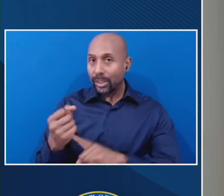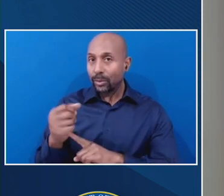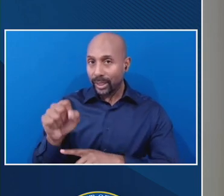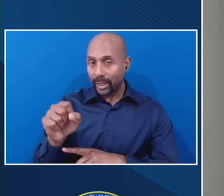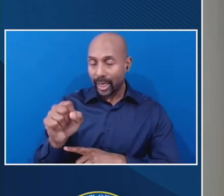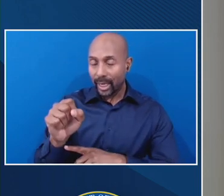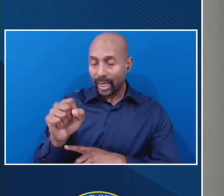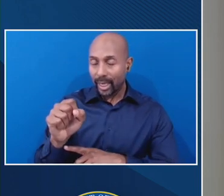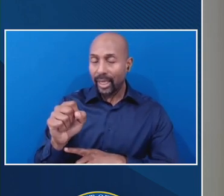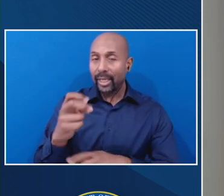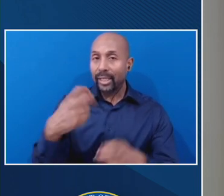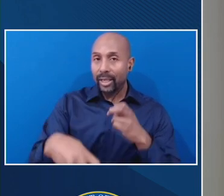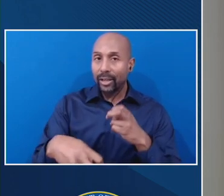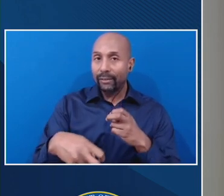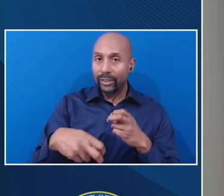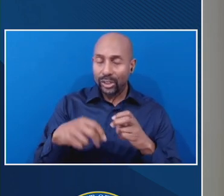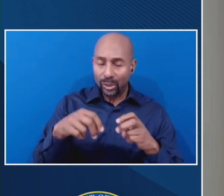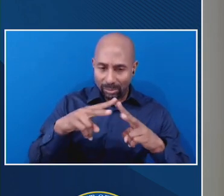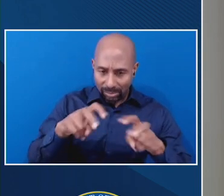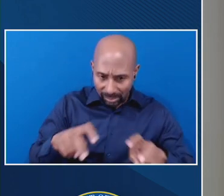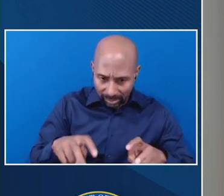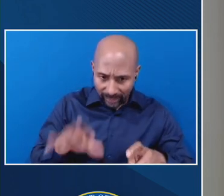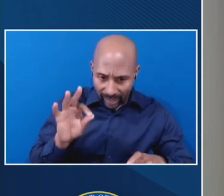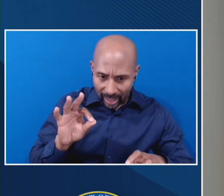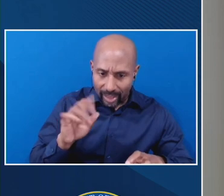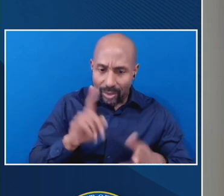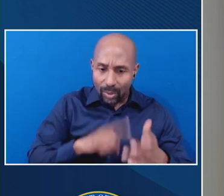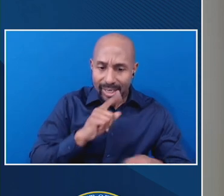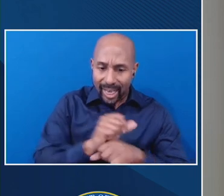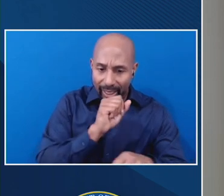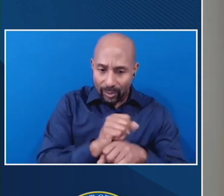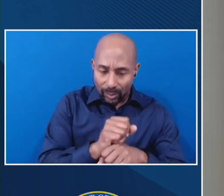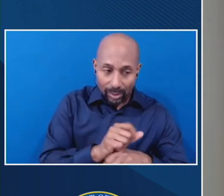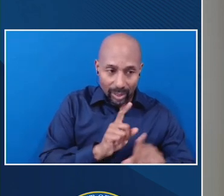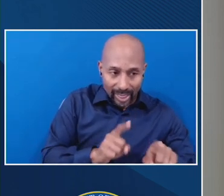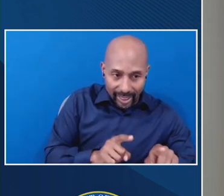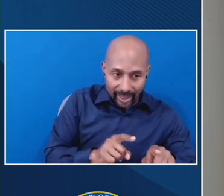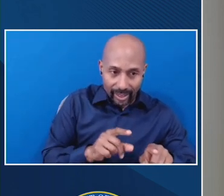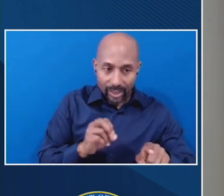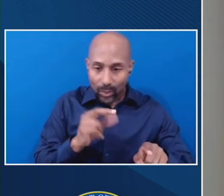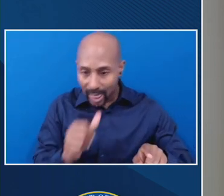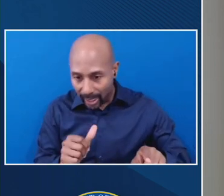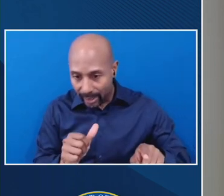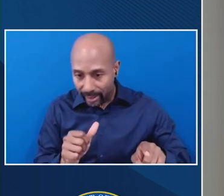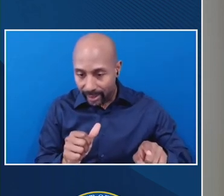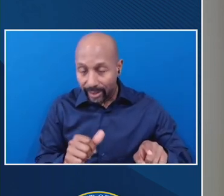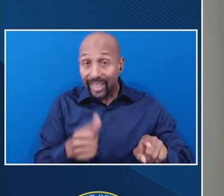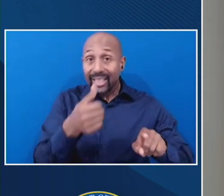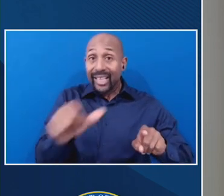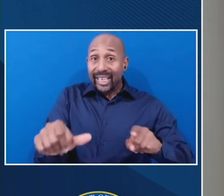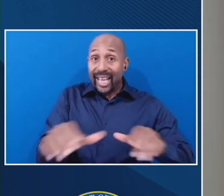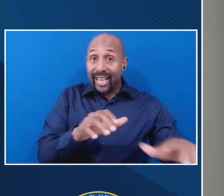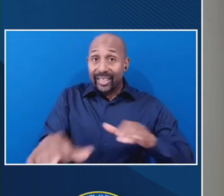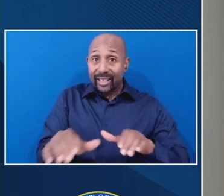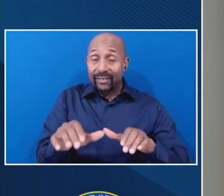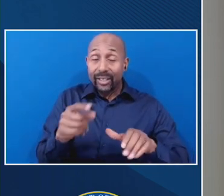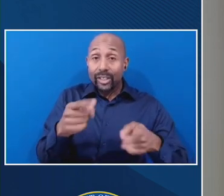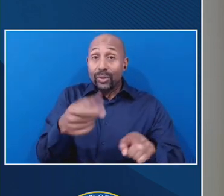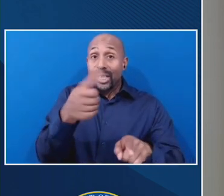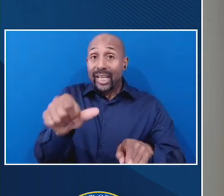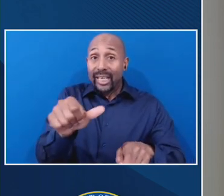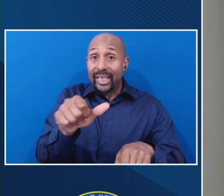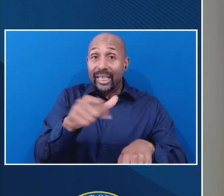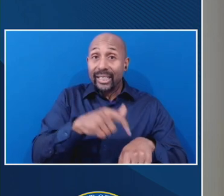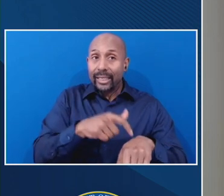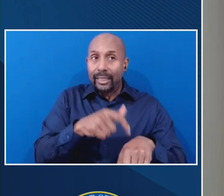difficult to suss out what's really attendance and what's not an act and act any activity on any given day counts as attendance and that